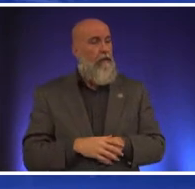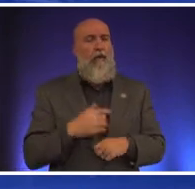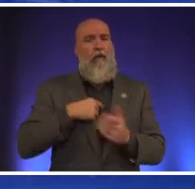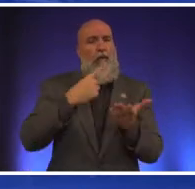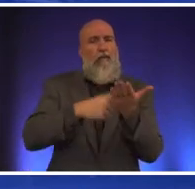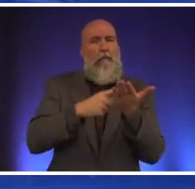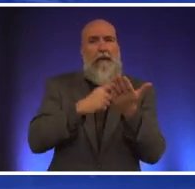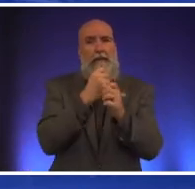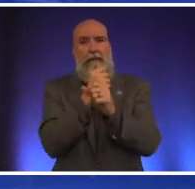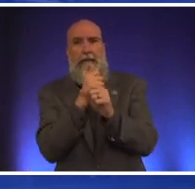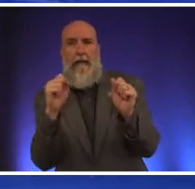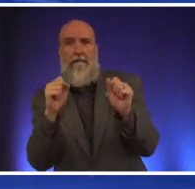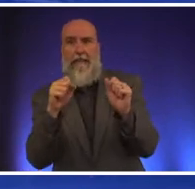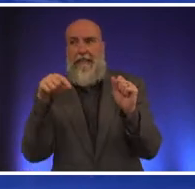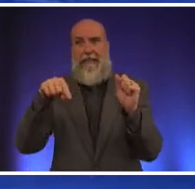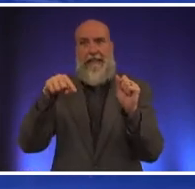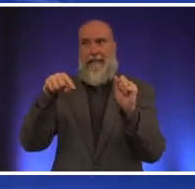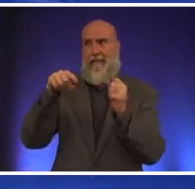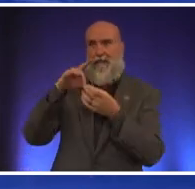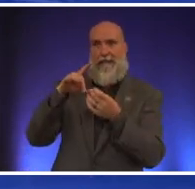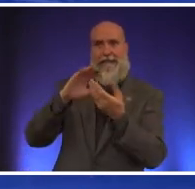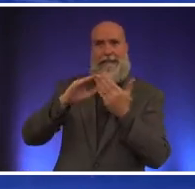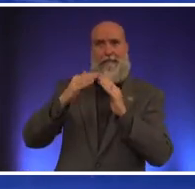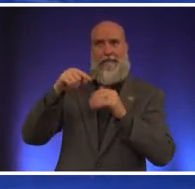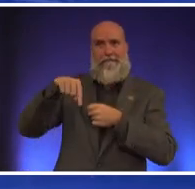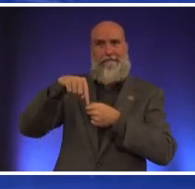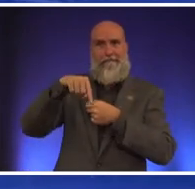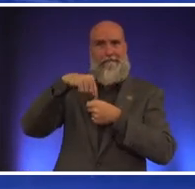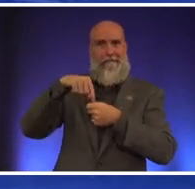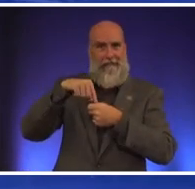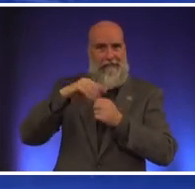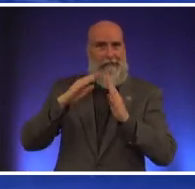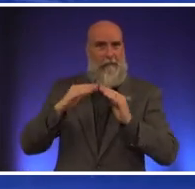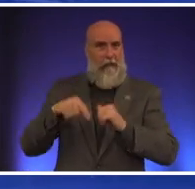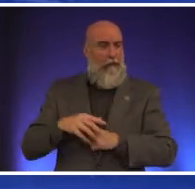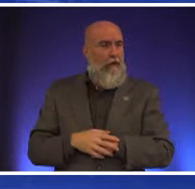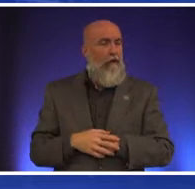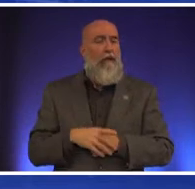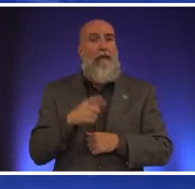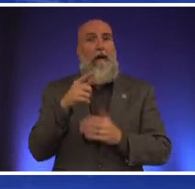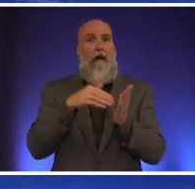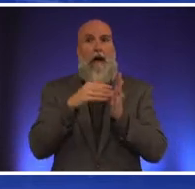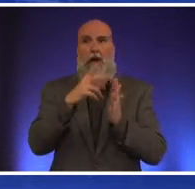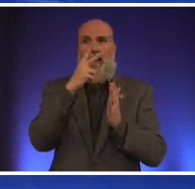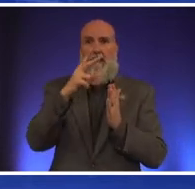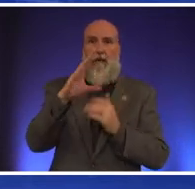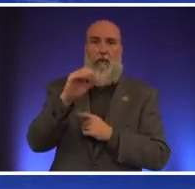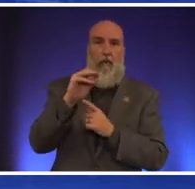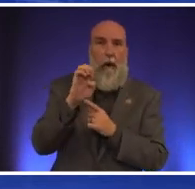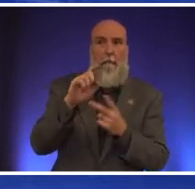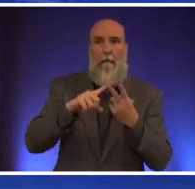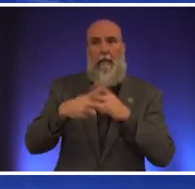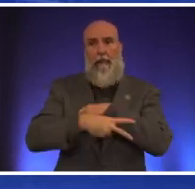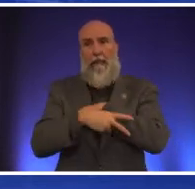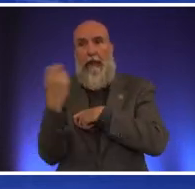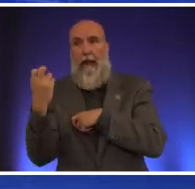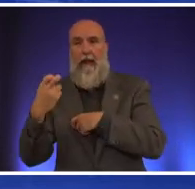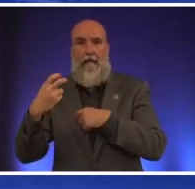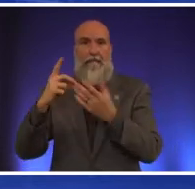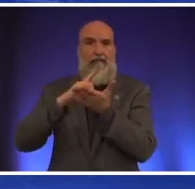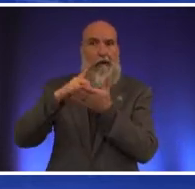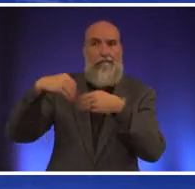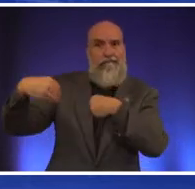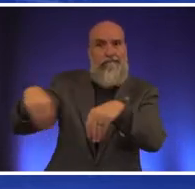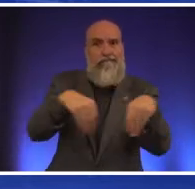safety in the downtown district anytime you can watch the news you'll see crimes theft drug sales so